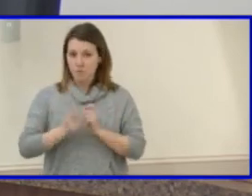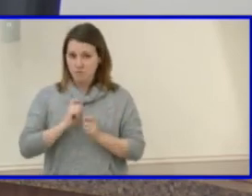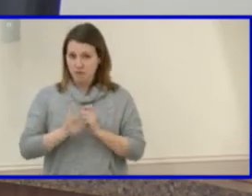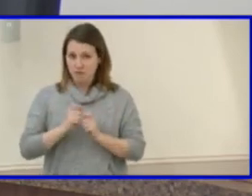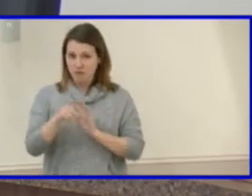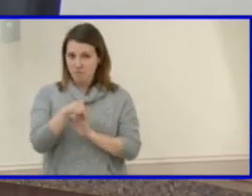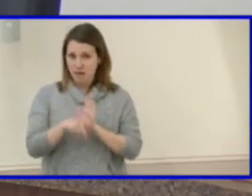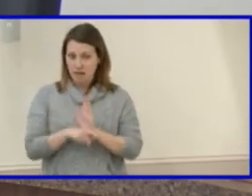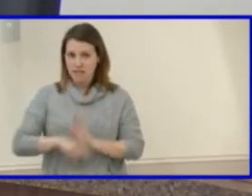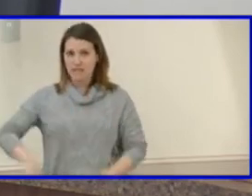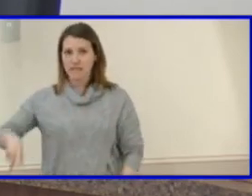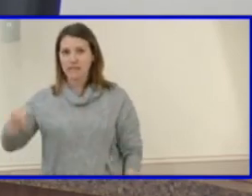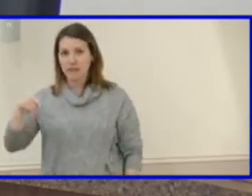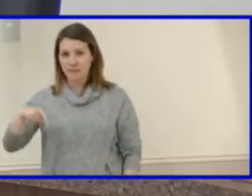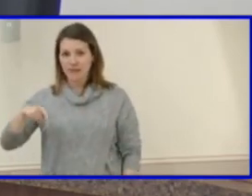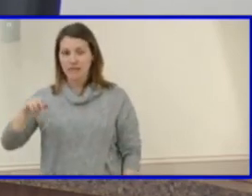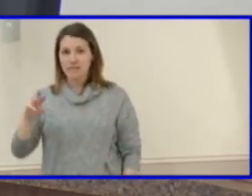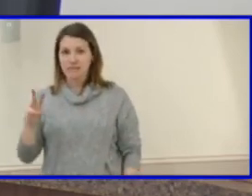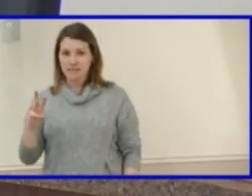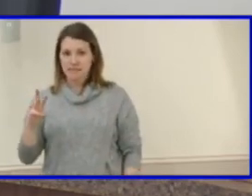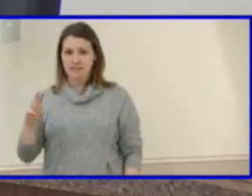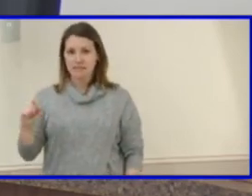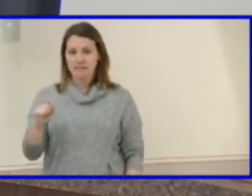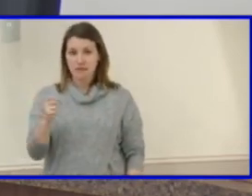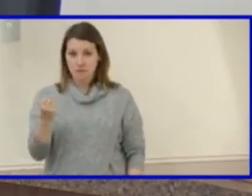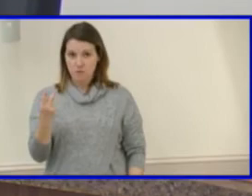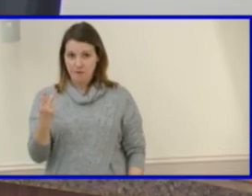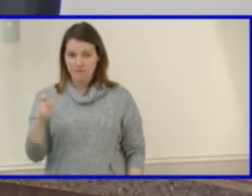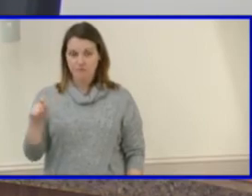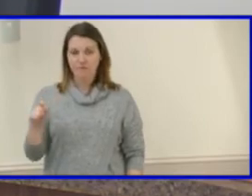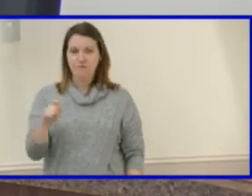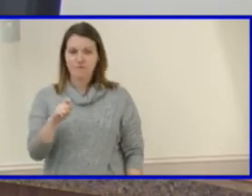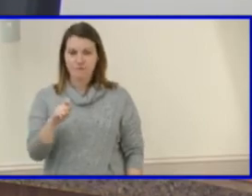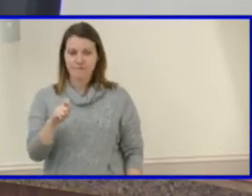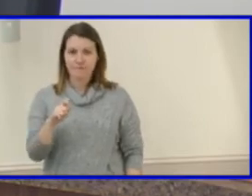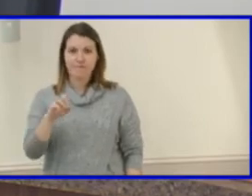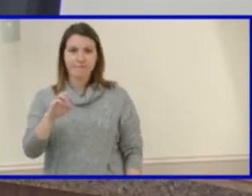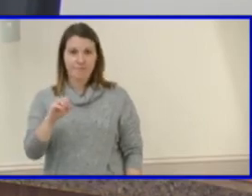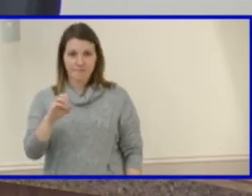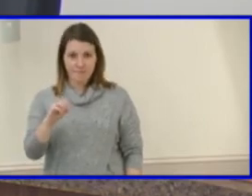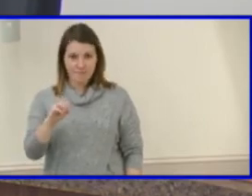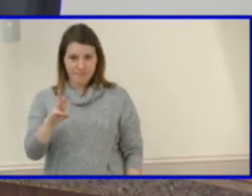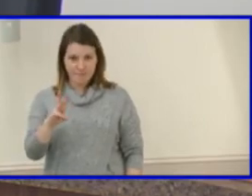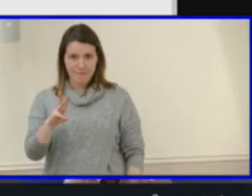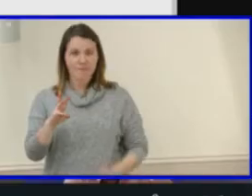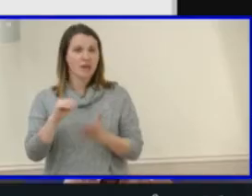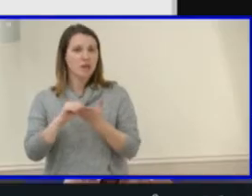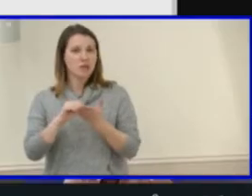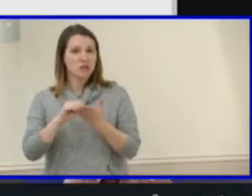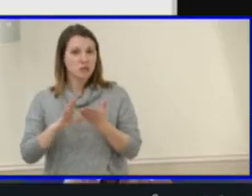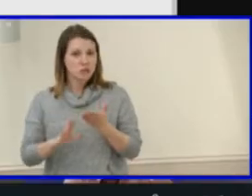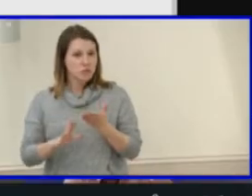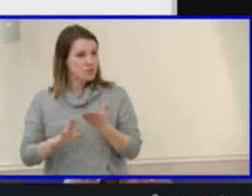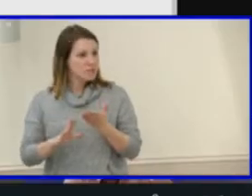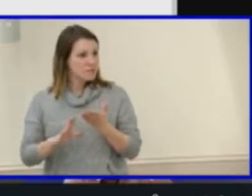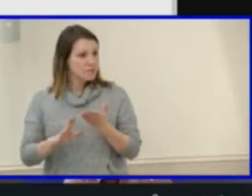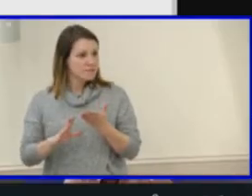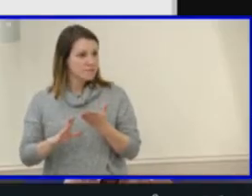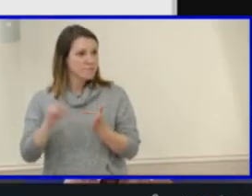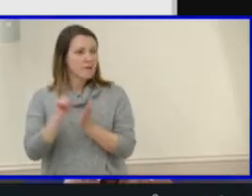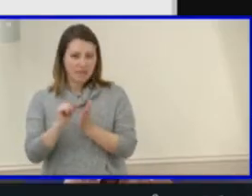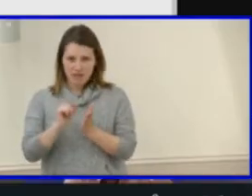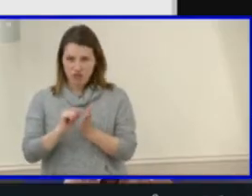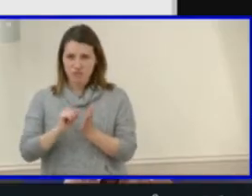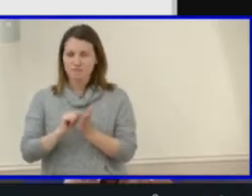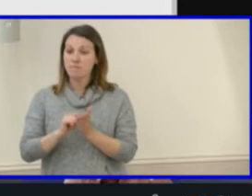policy P6-12-006 student publications. Is there a